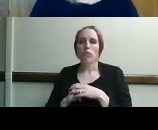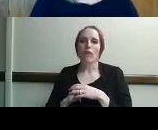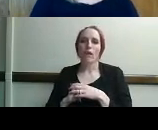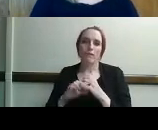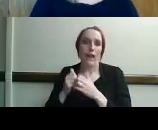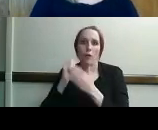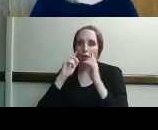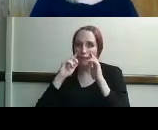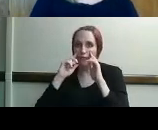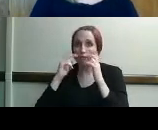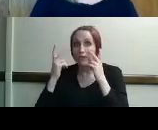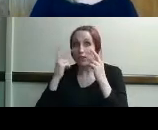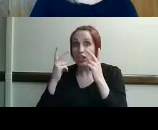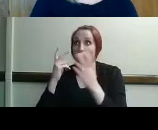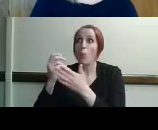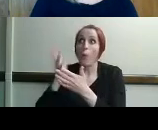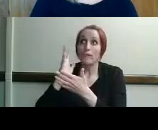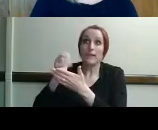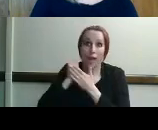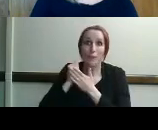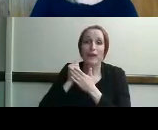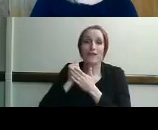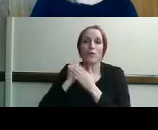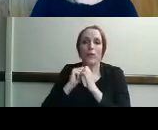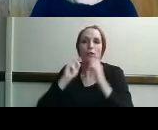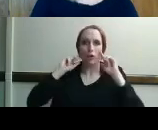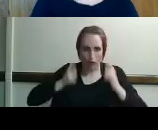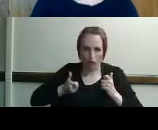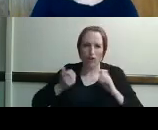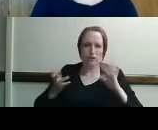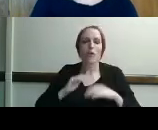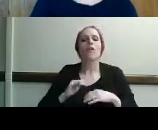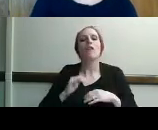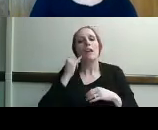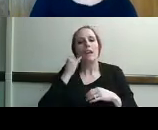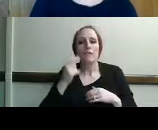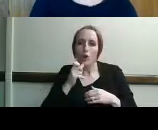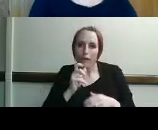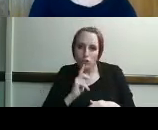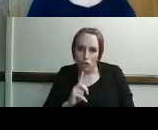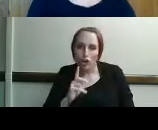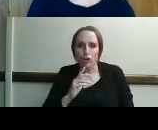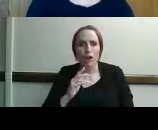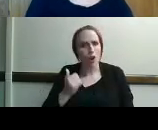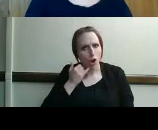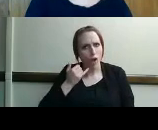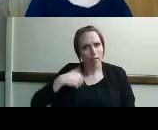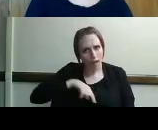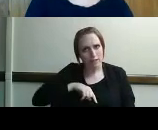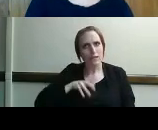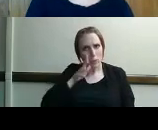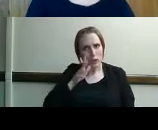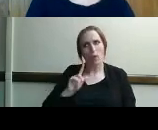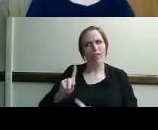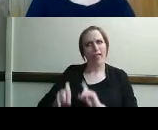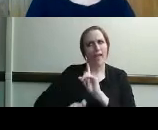if you think they might qualify give us a call and we'll ask you some questions and decide if it's worth